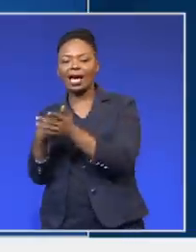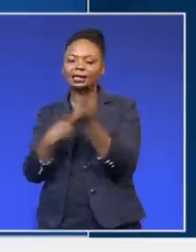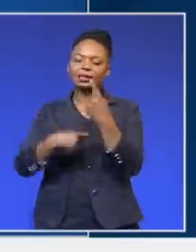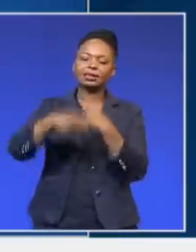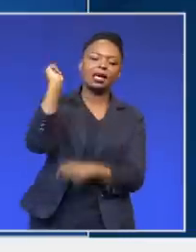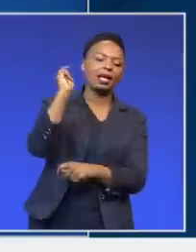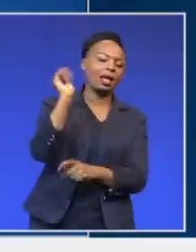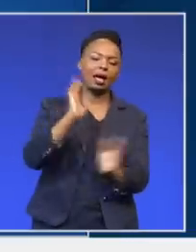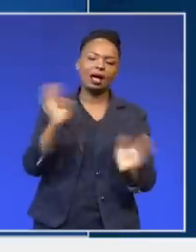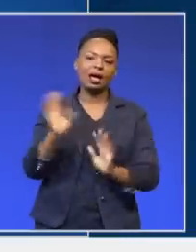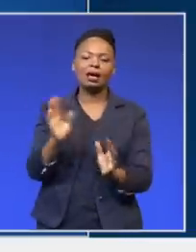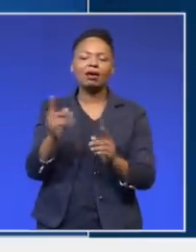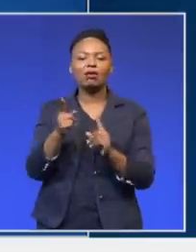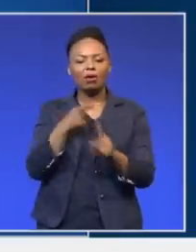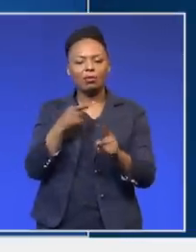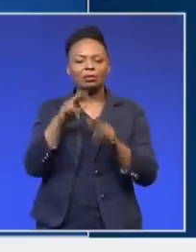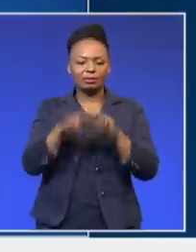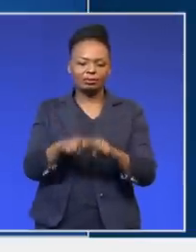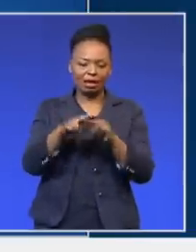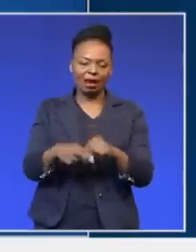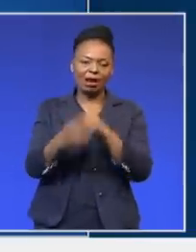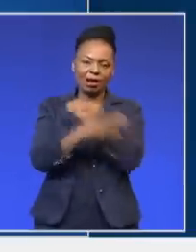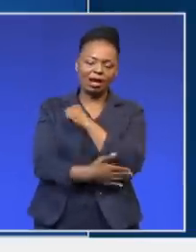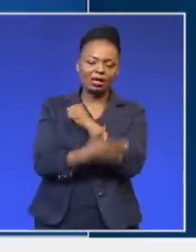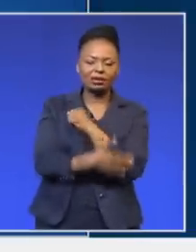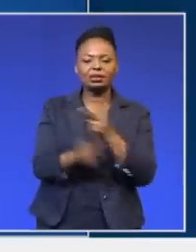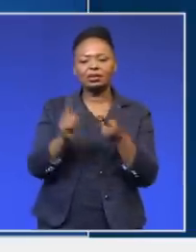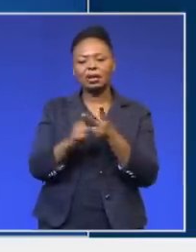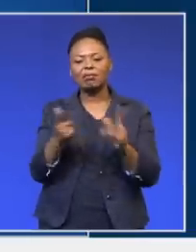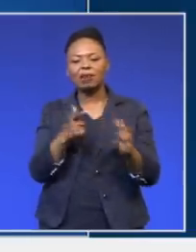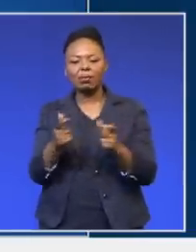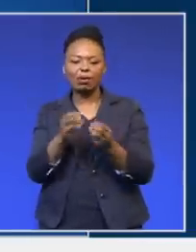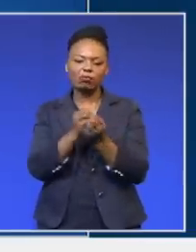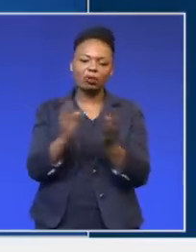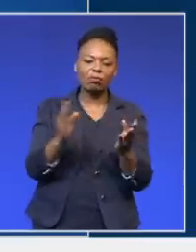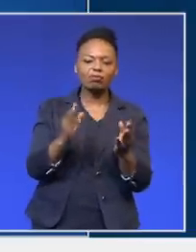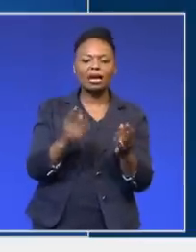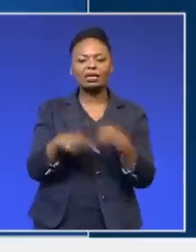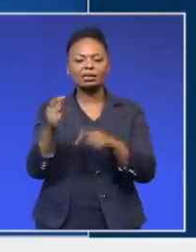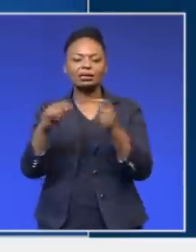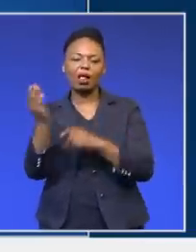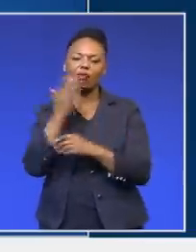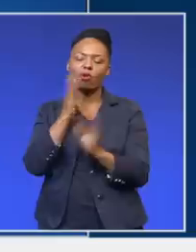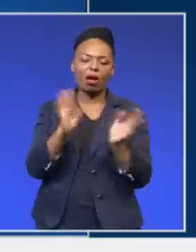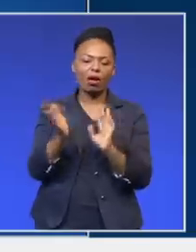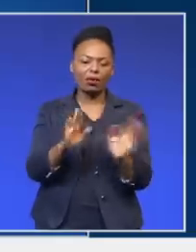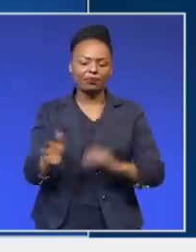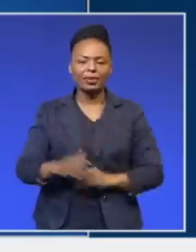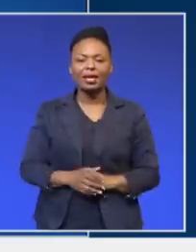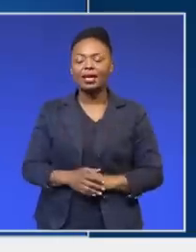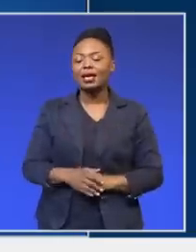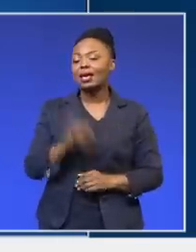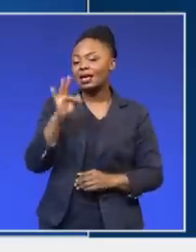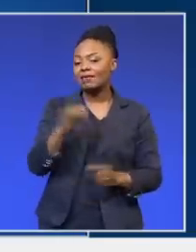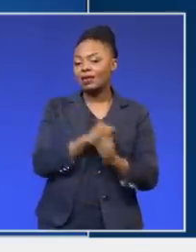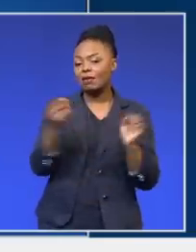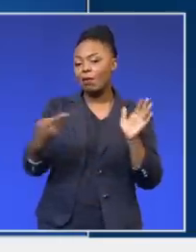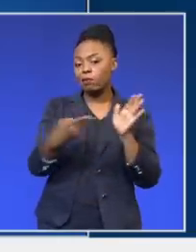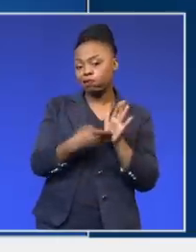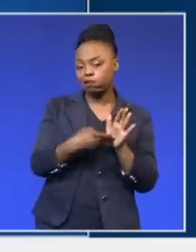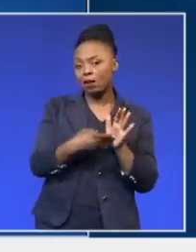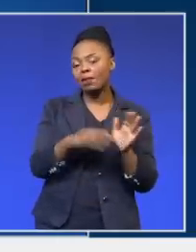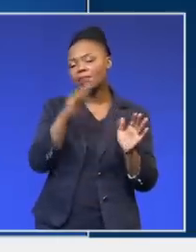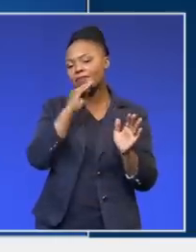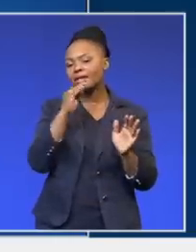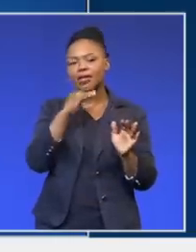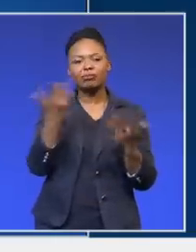and the class and classification of ammunition and munitions. So, and if it doesn't appear there, it means that there